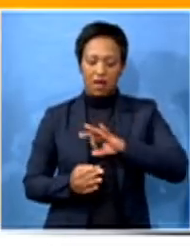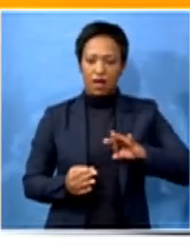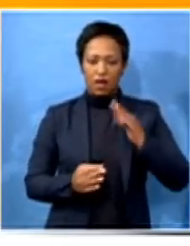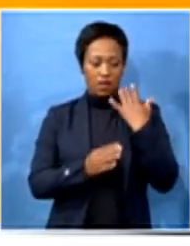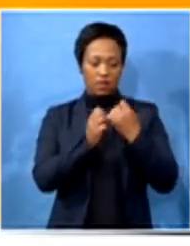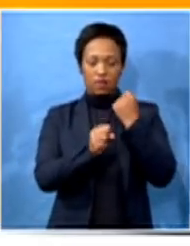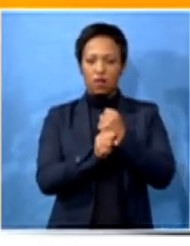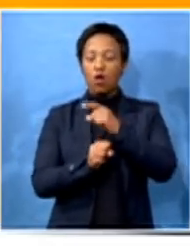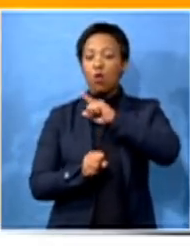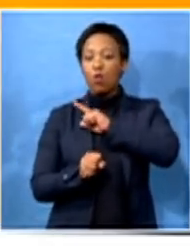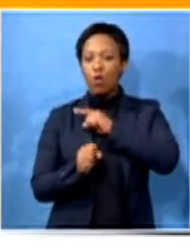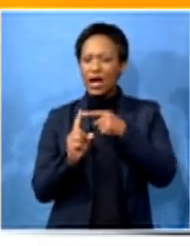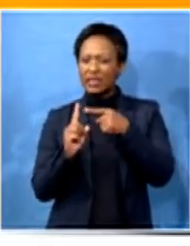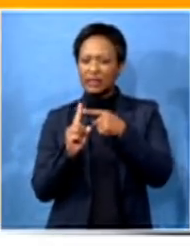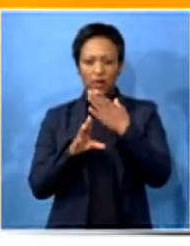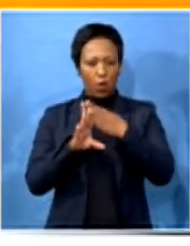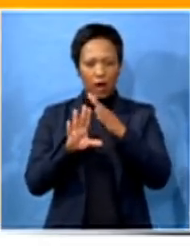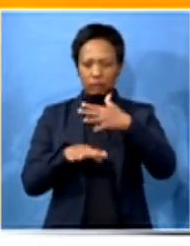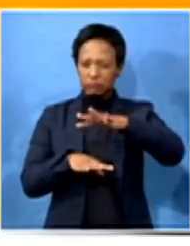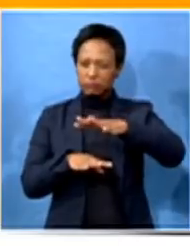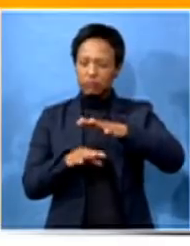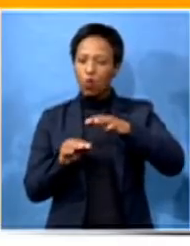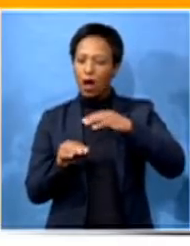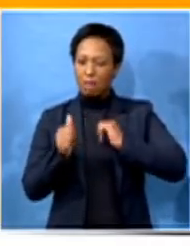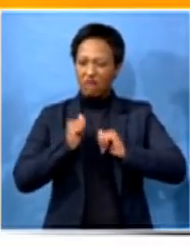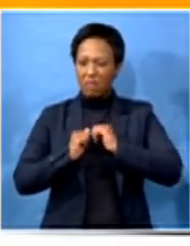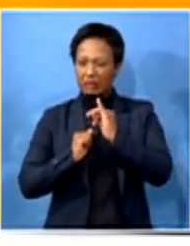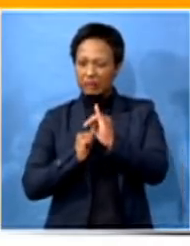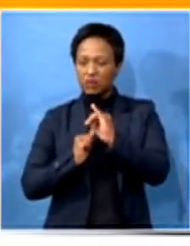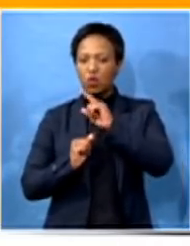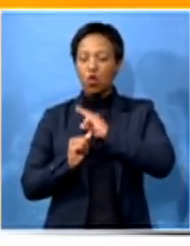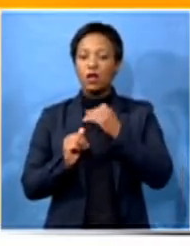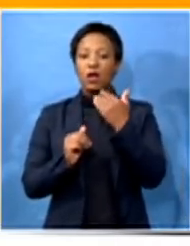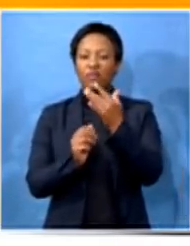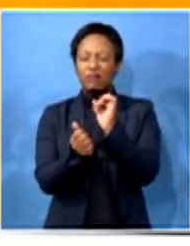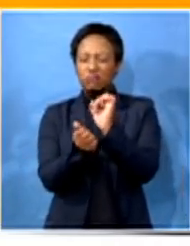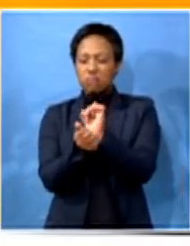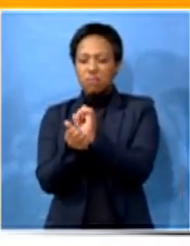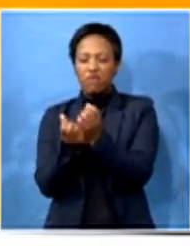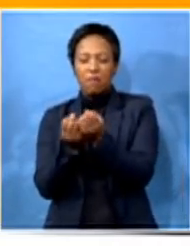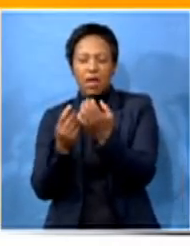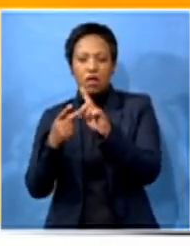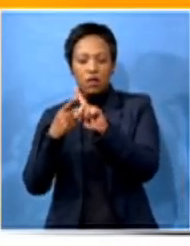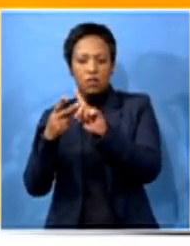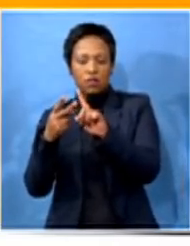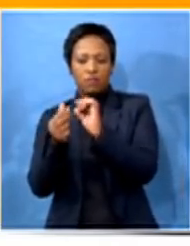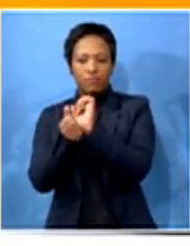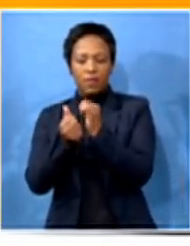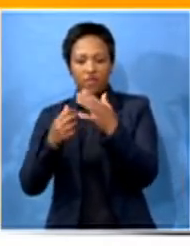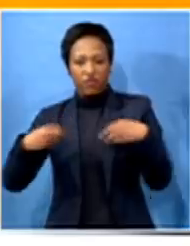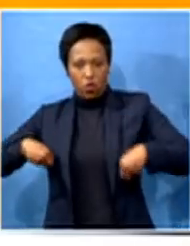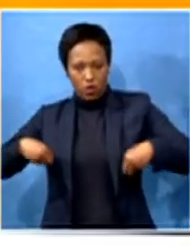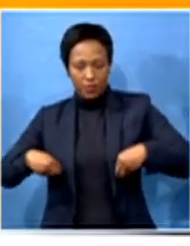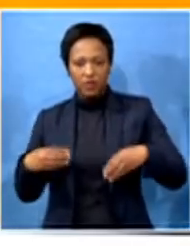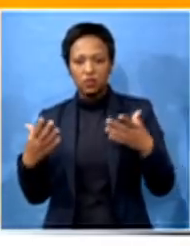due to poor performance and this shortly after her arrest on numerous charges of fraud and corruption. She